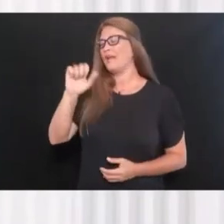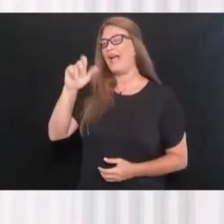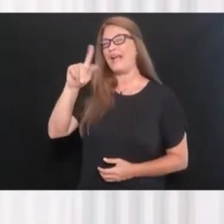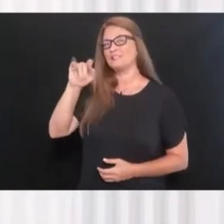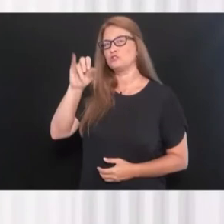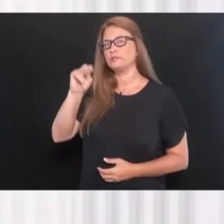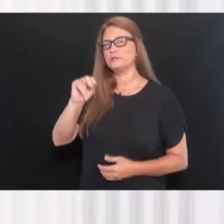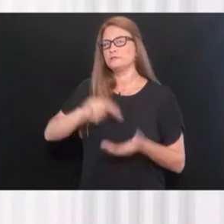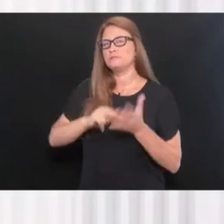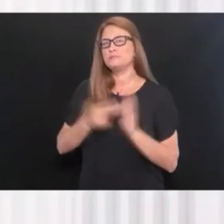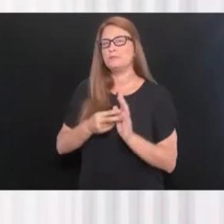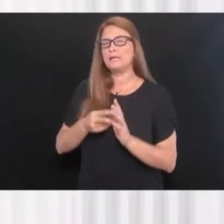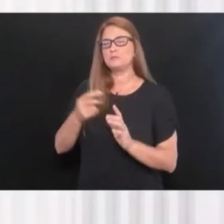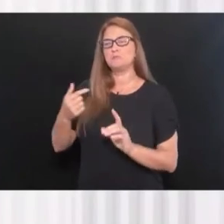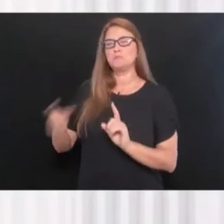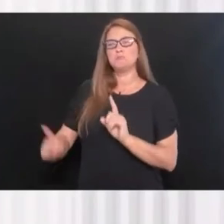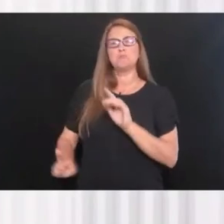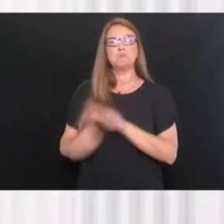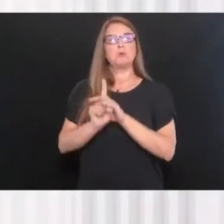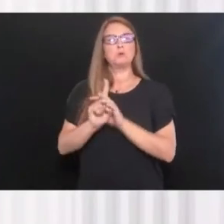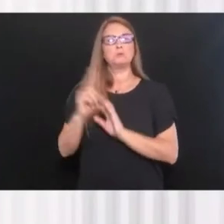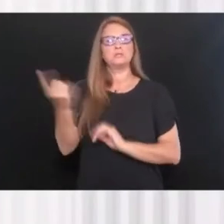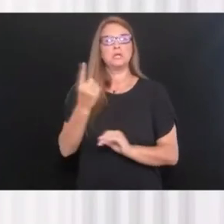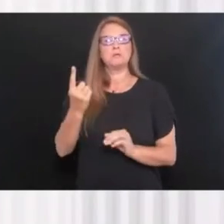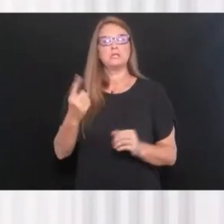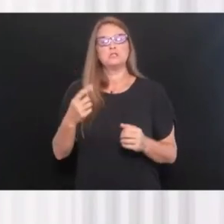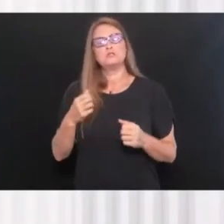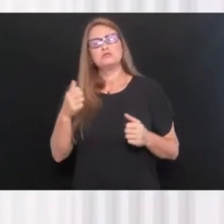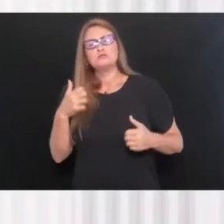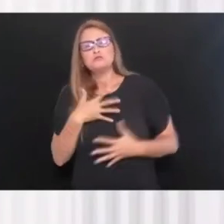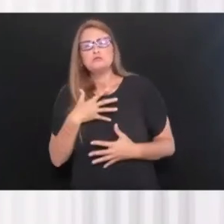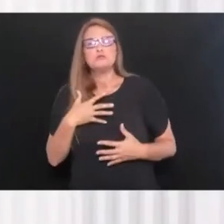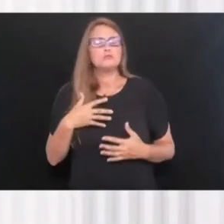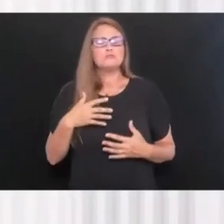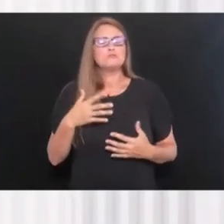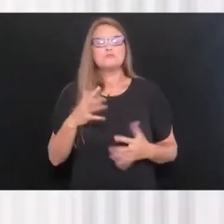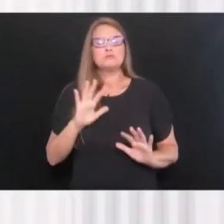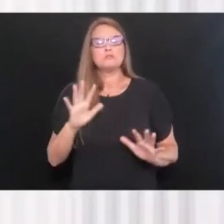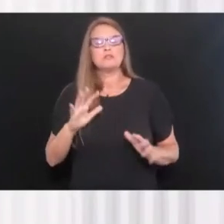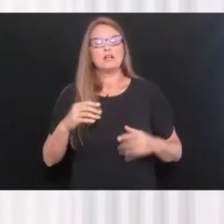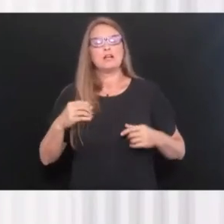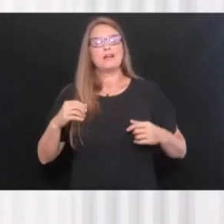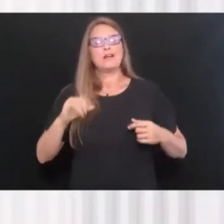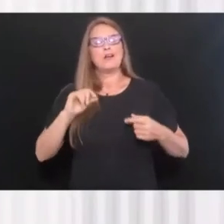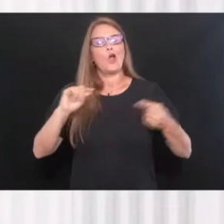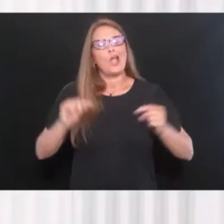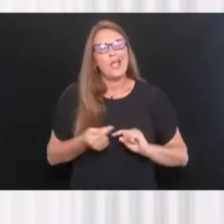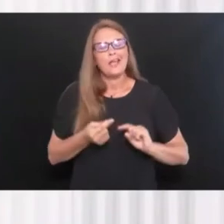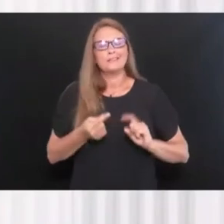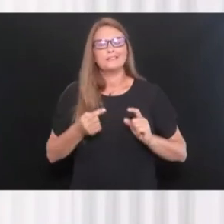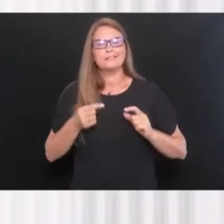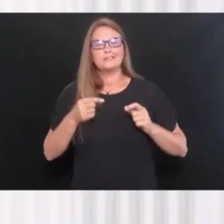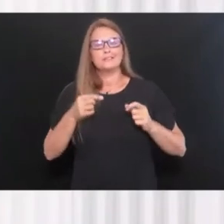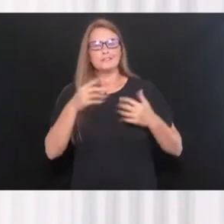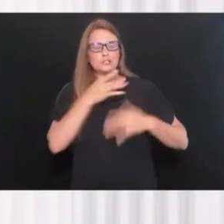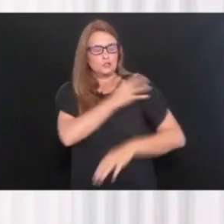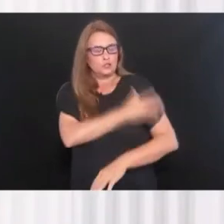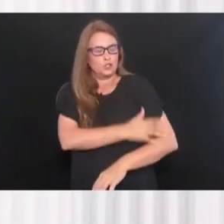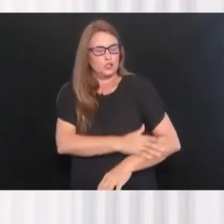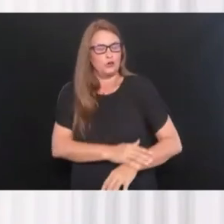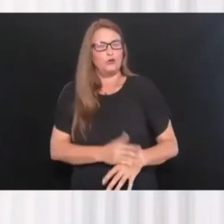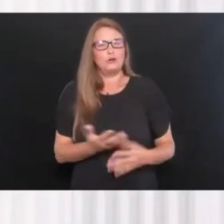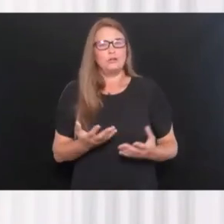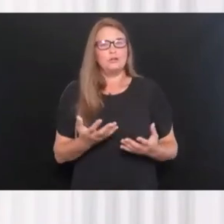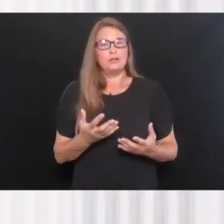you get the vaccine and you have aches and chills and, and soreness in your arm, that that's letting you know the vaccine worked. In fact, I would almost